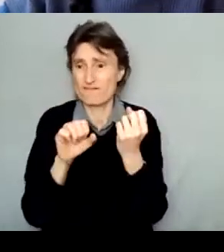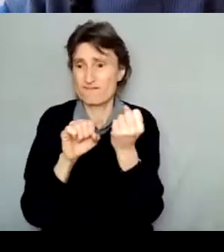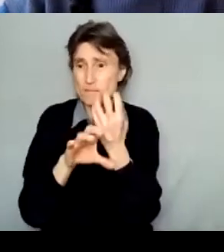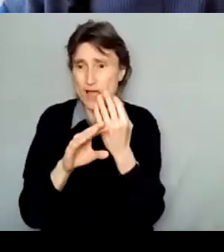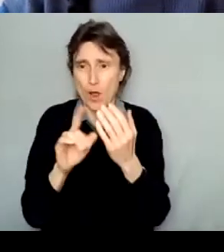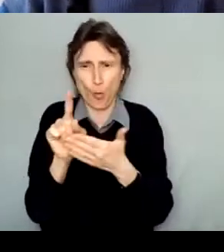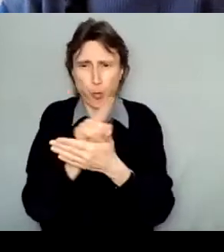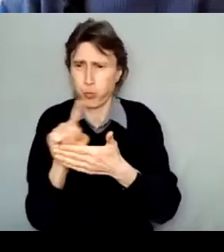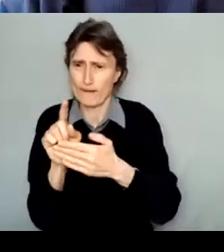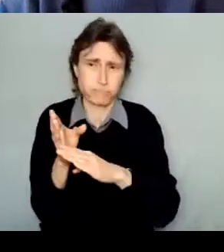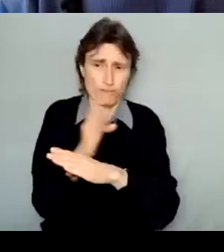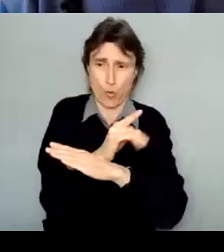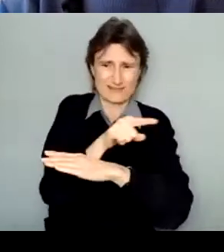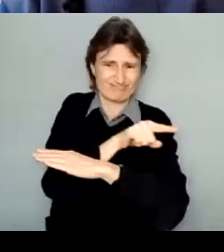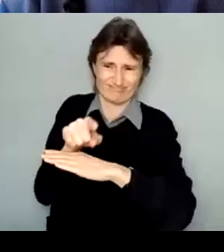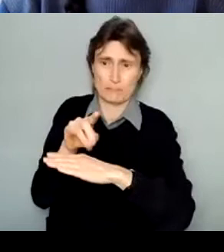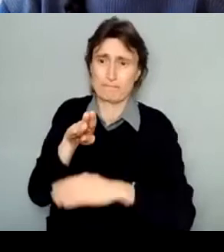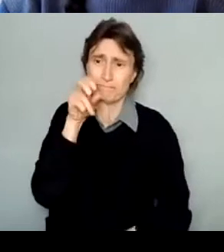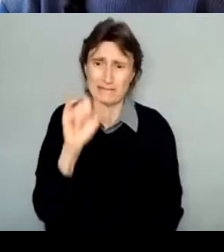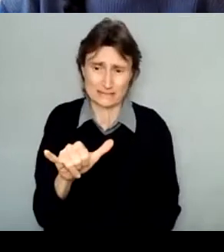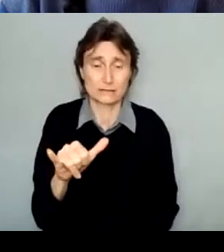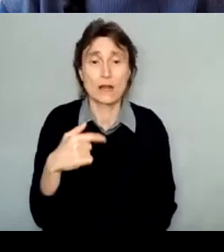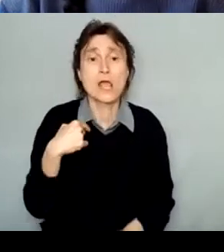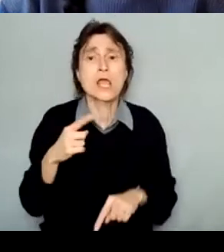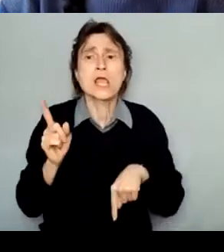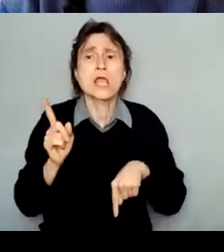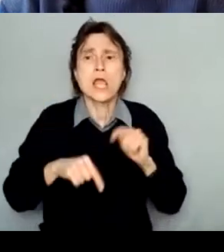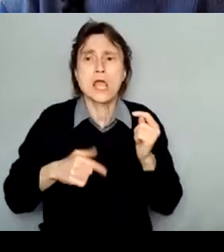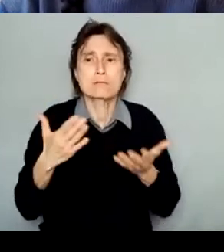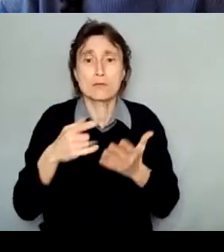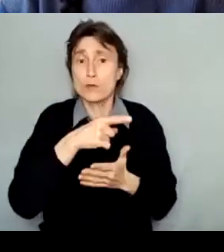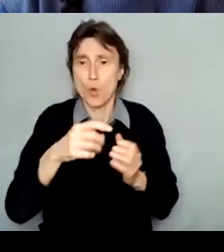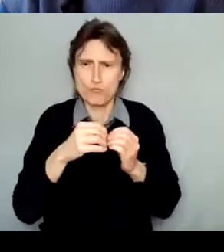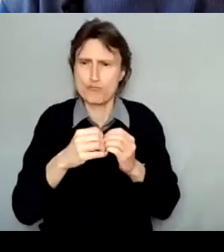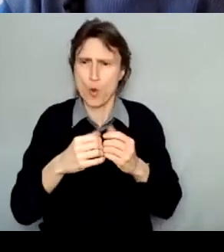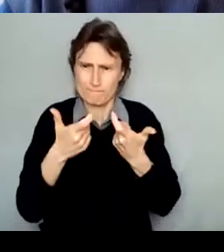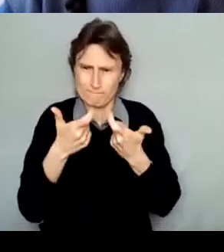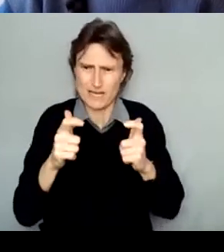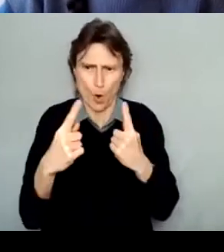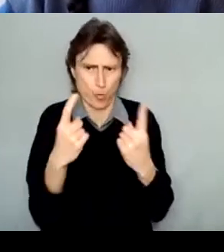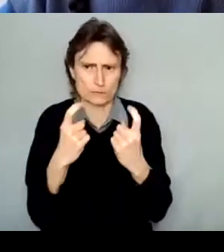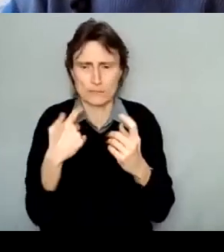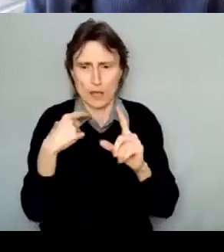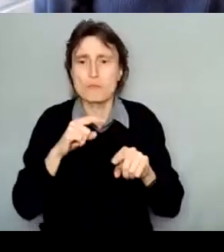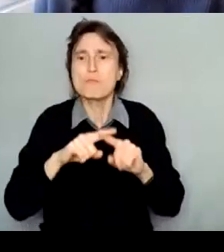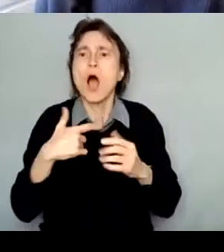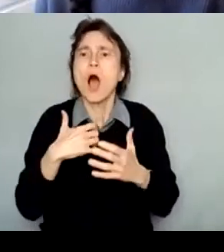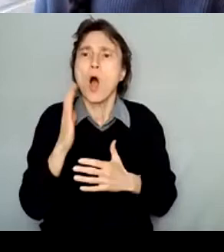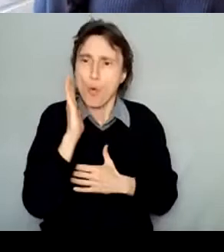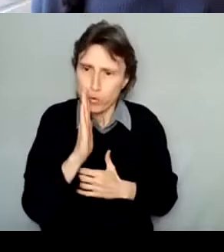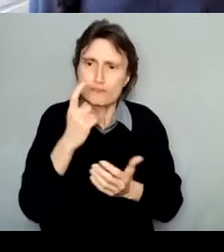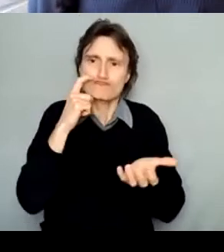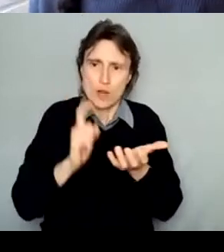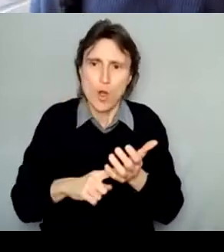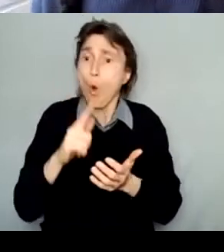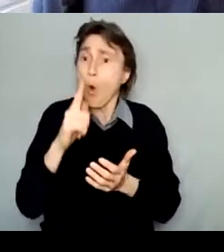the deadline. And I may not be able to get to any larger questions during that time. I will be trying to honor the order in which folks reach out.